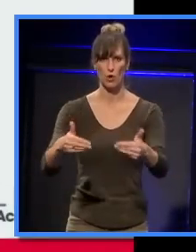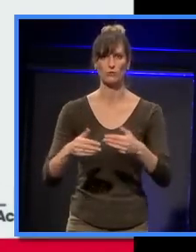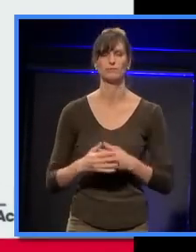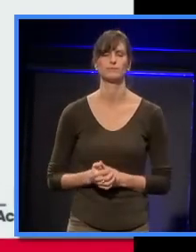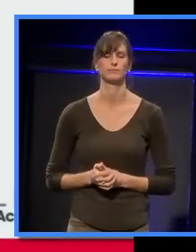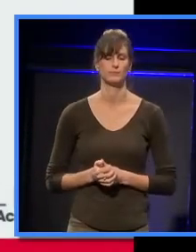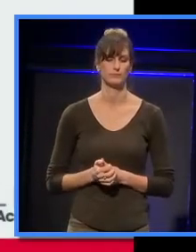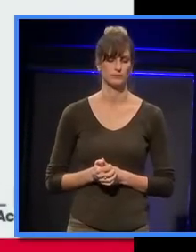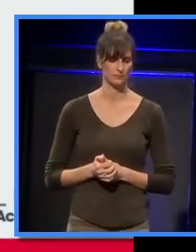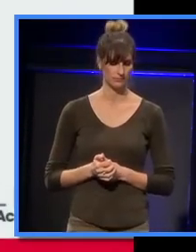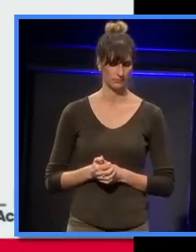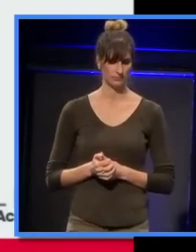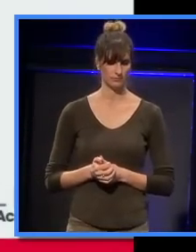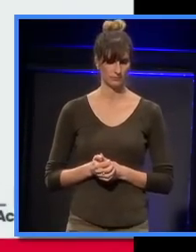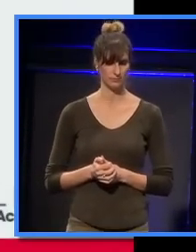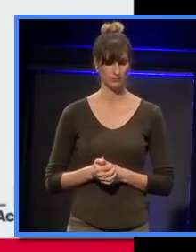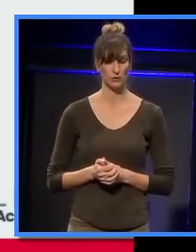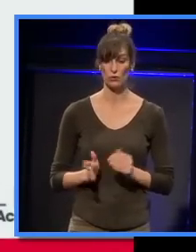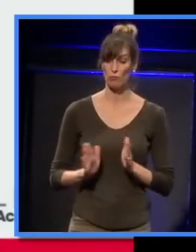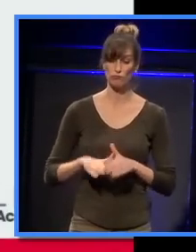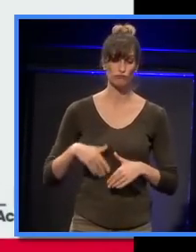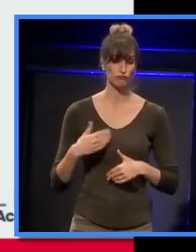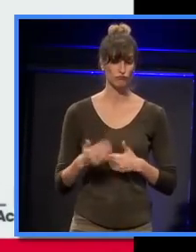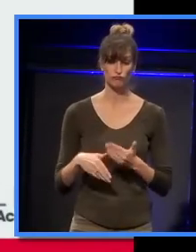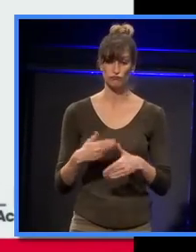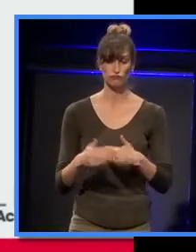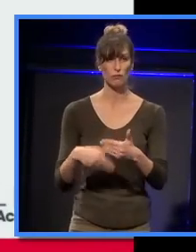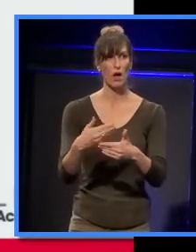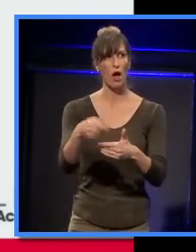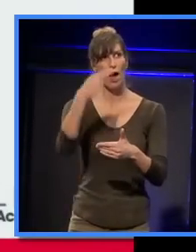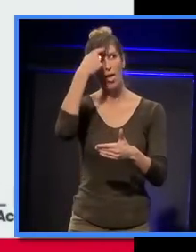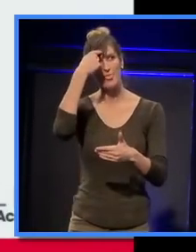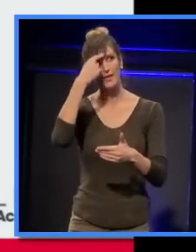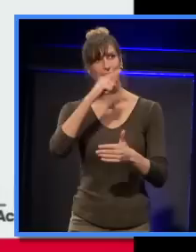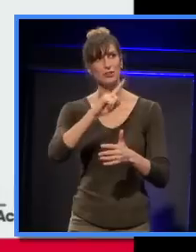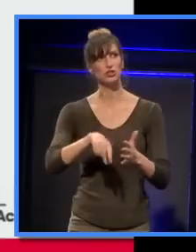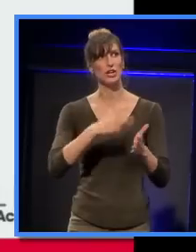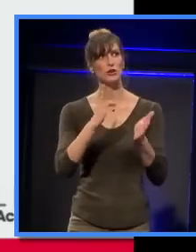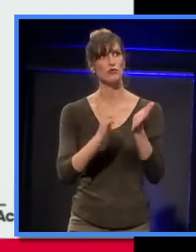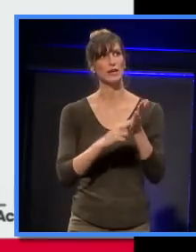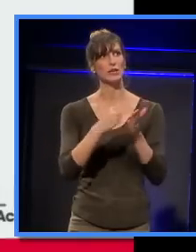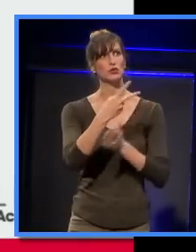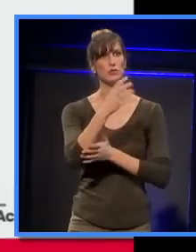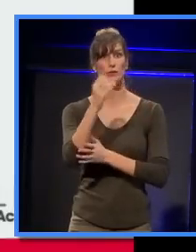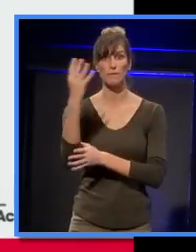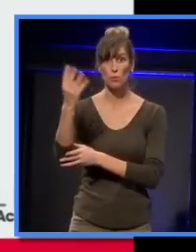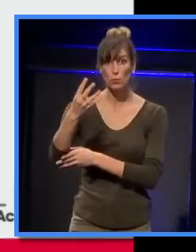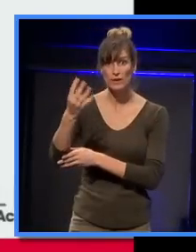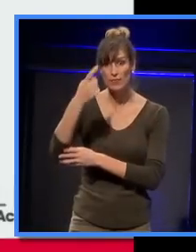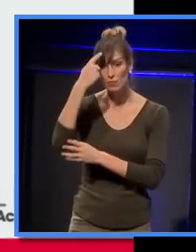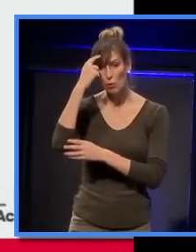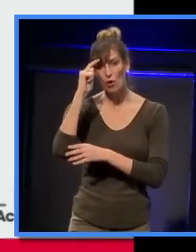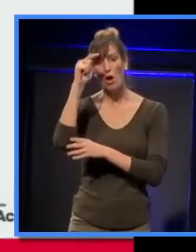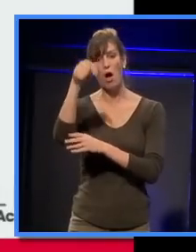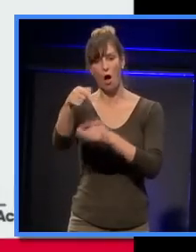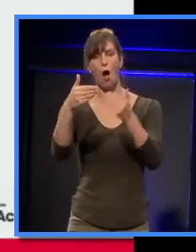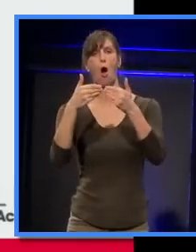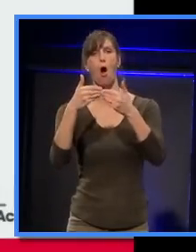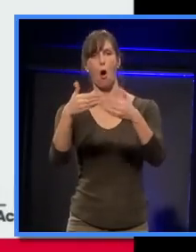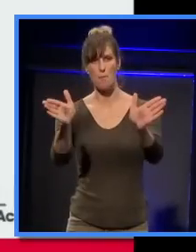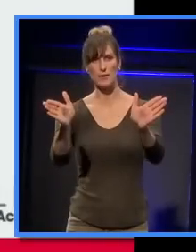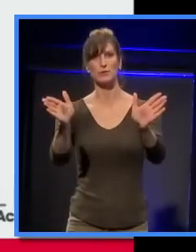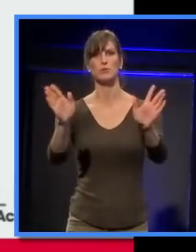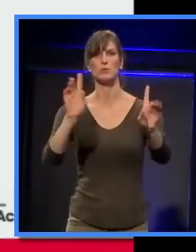So, it was all heading for, I think it was originally January 2014 was the supposed opening date.